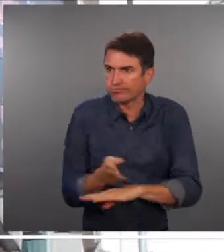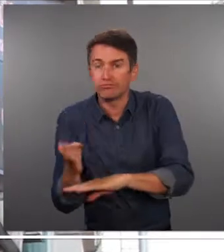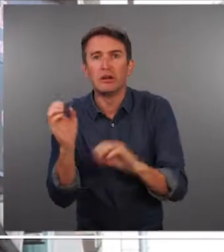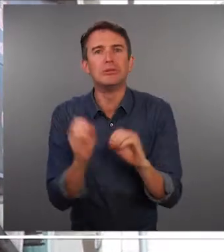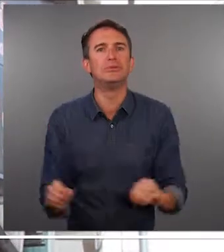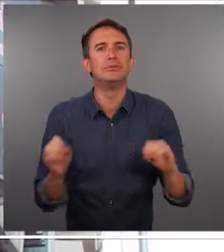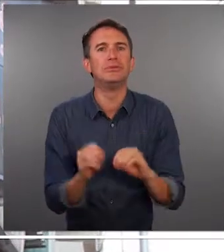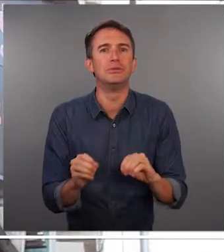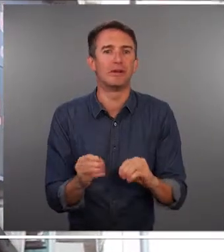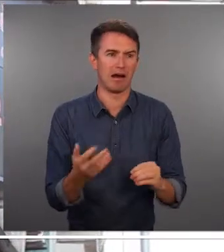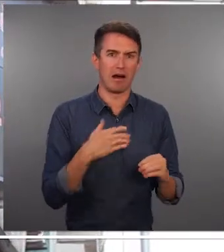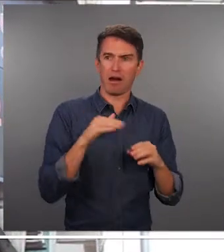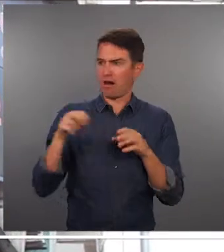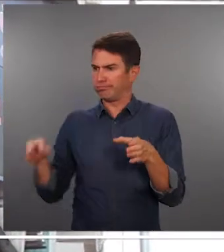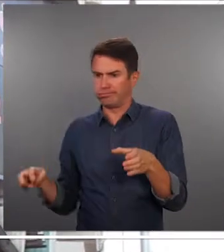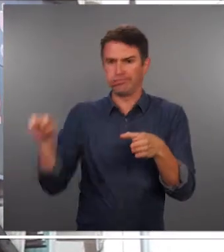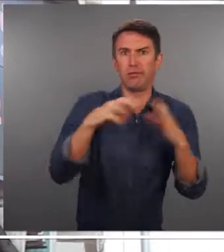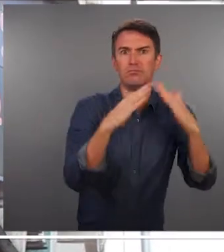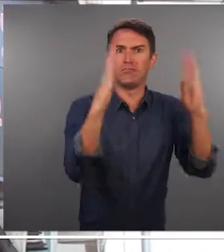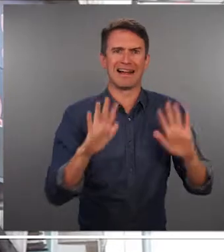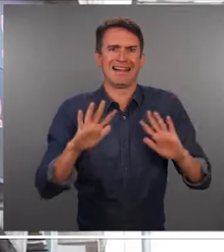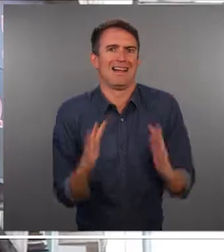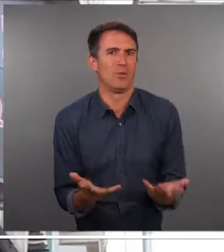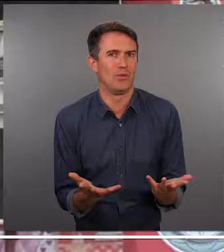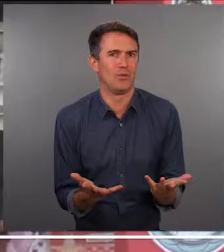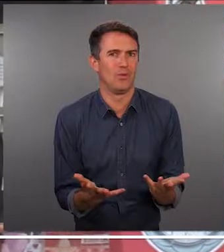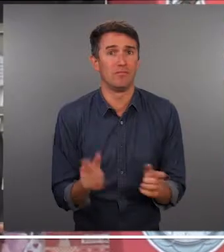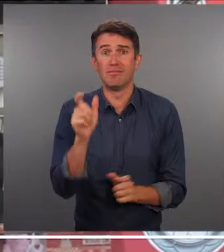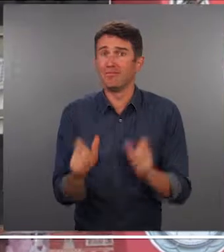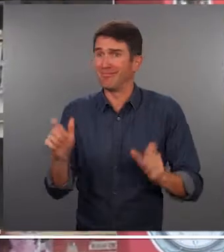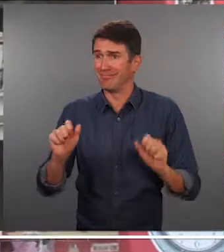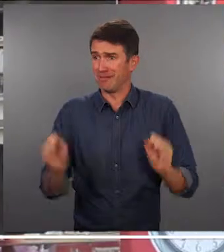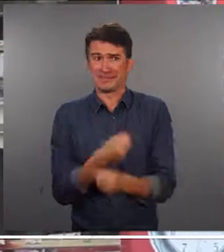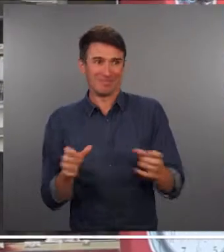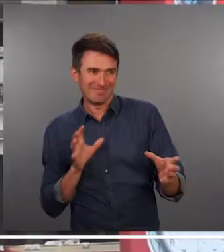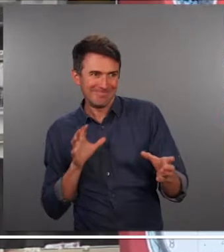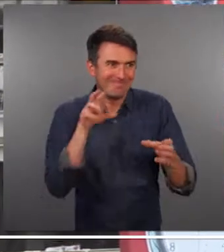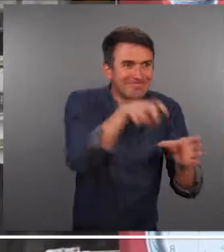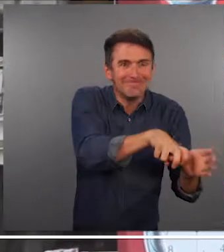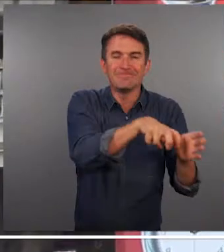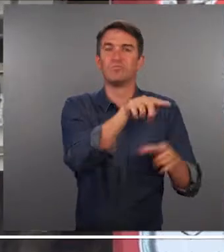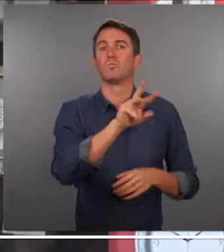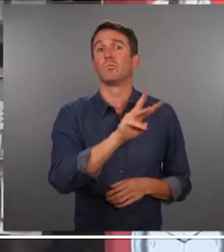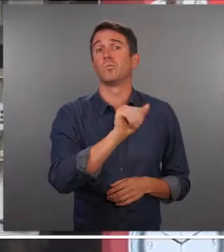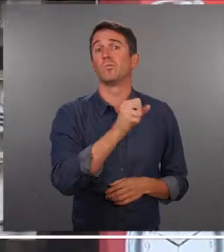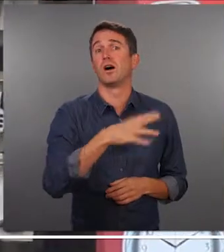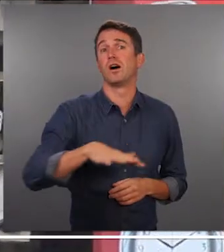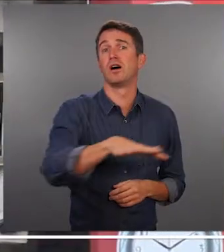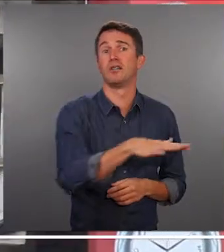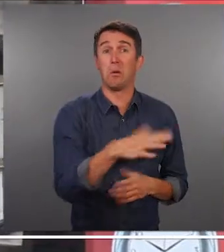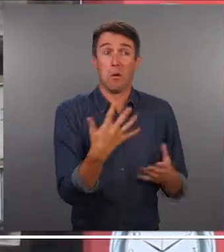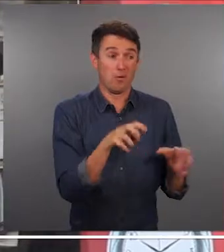from the outside to get to them and so people aren't able to use these WASH facilities and then end up